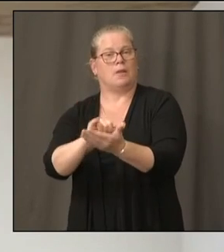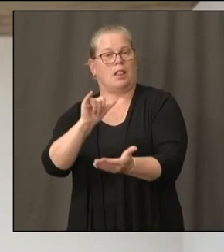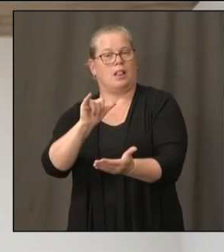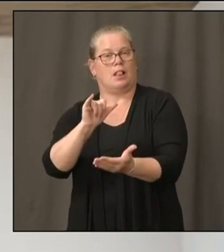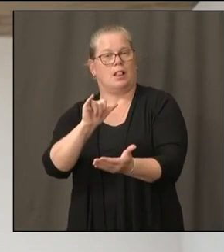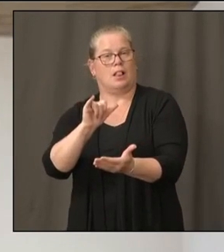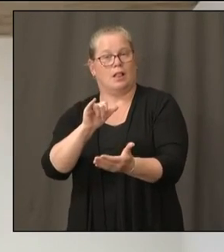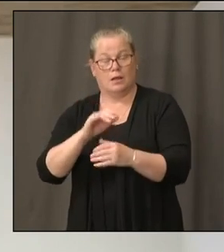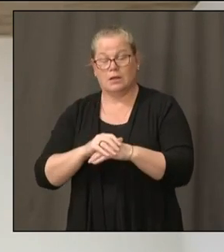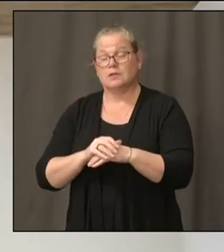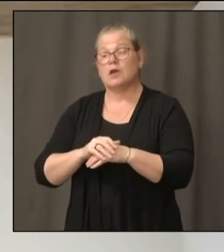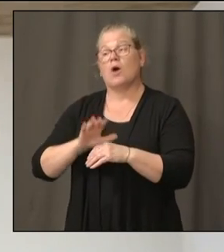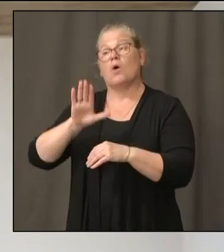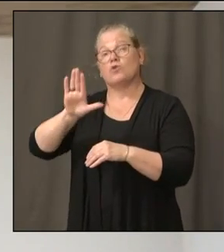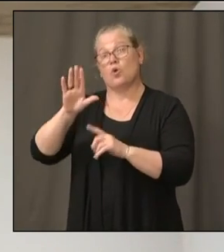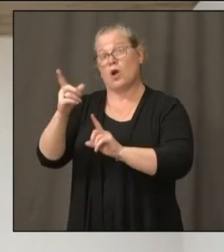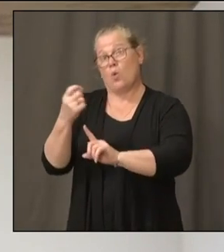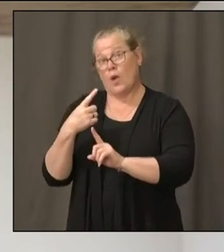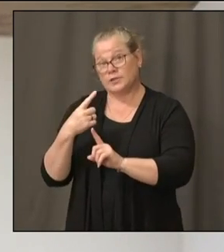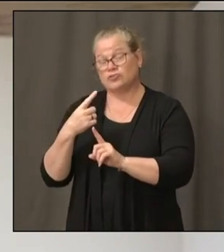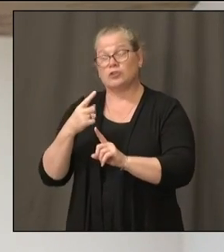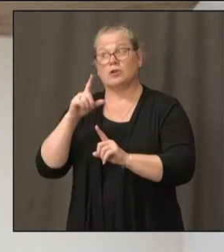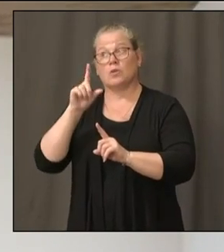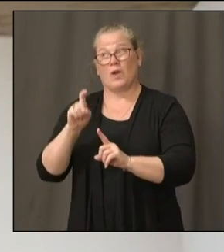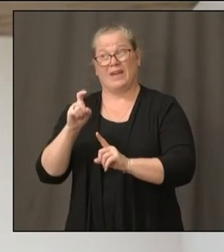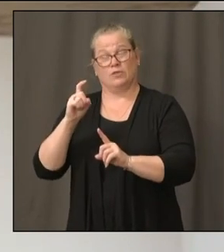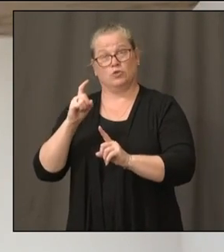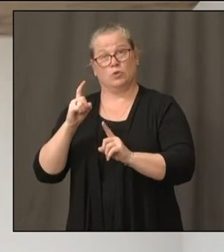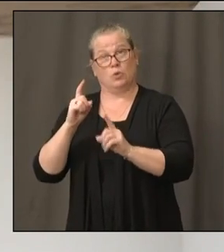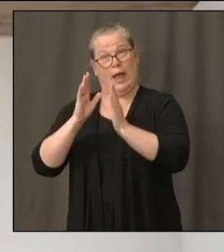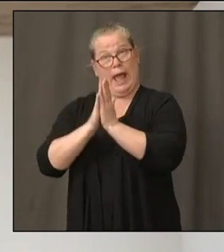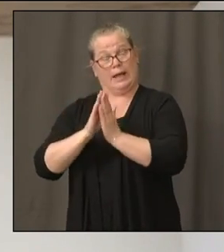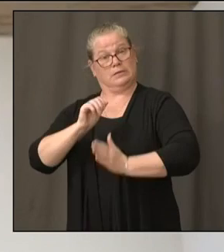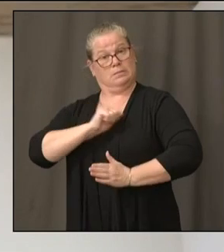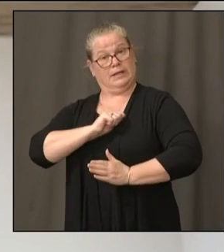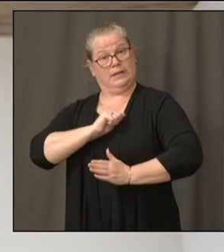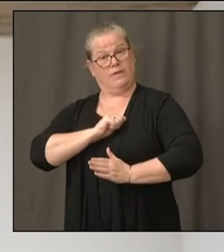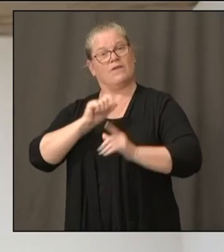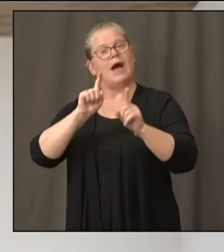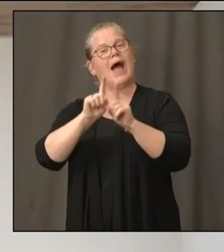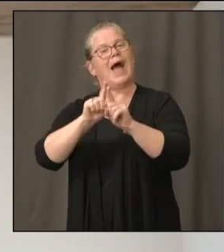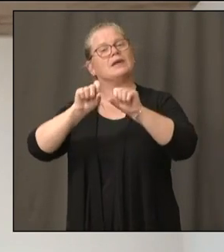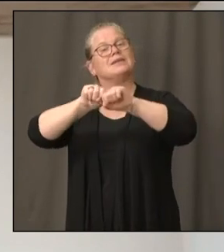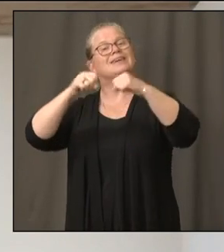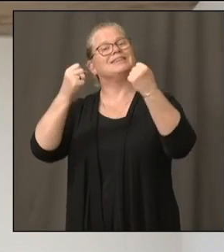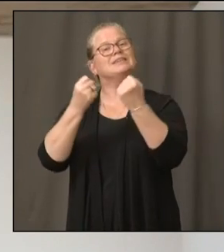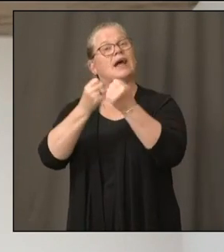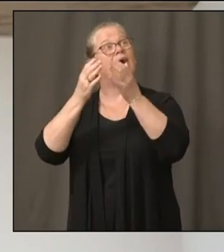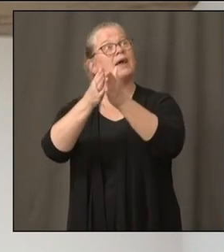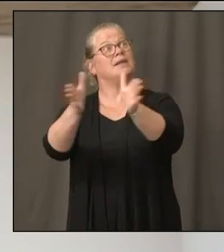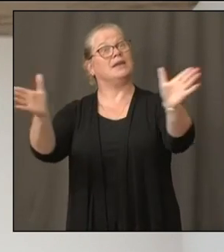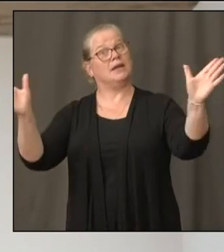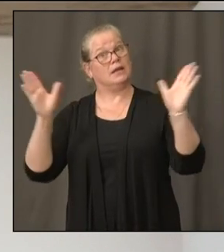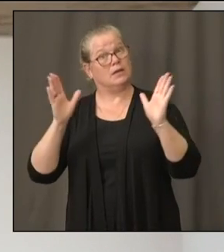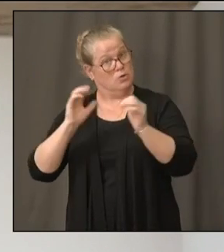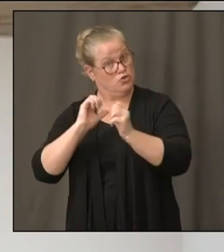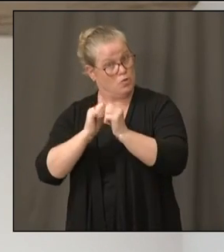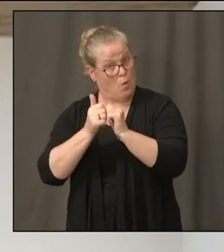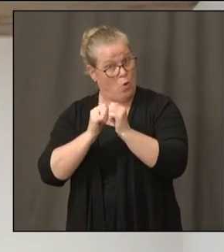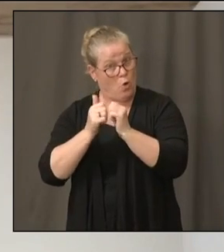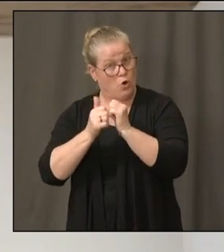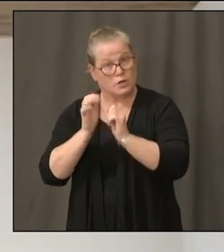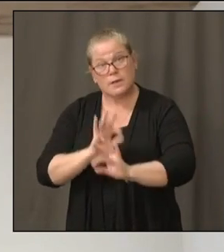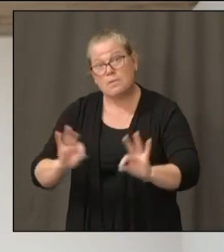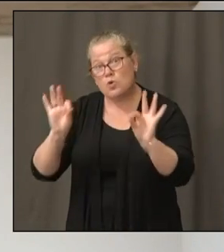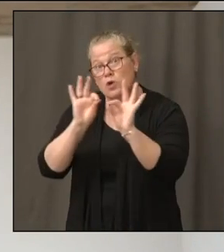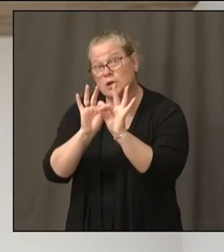as a society, are sports important enough that we're willing to accept